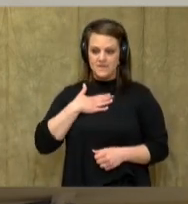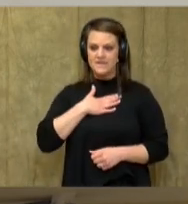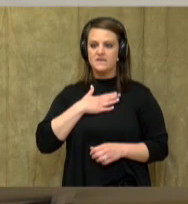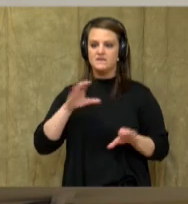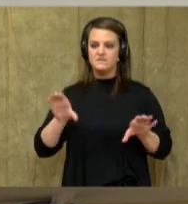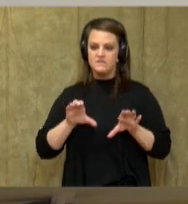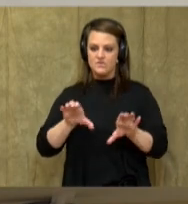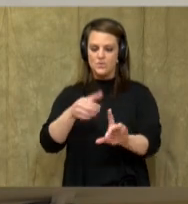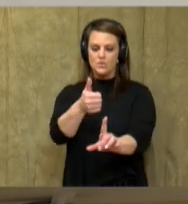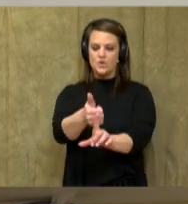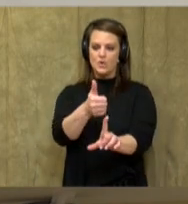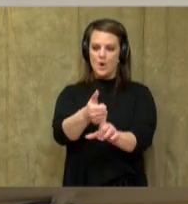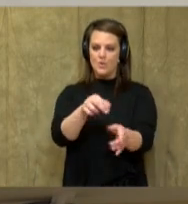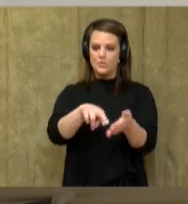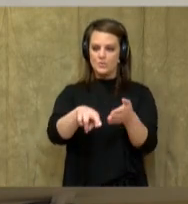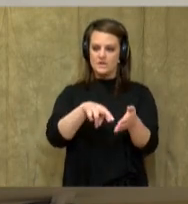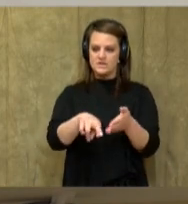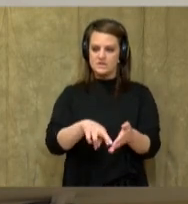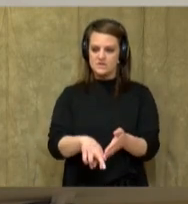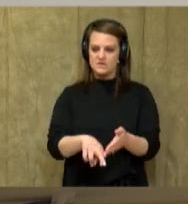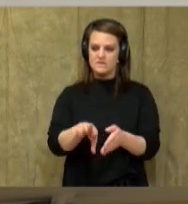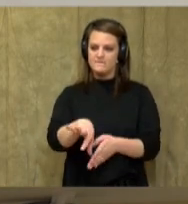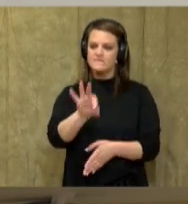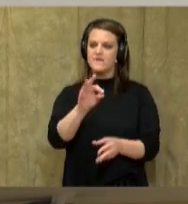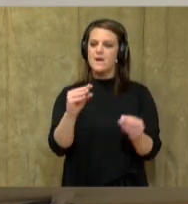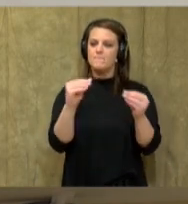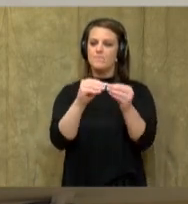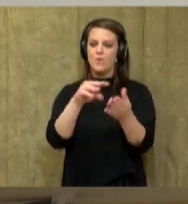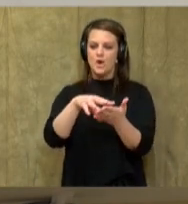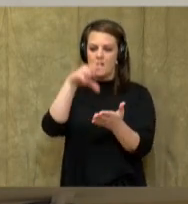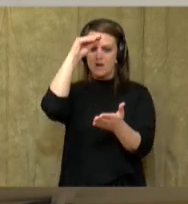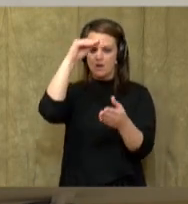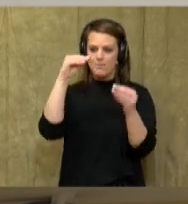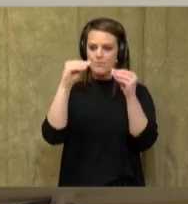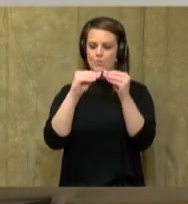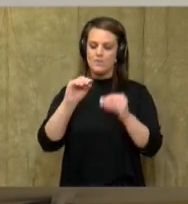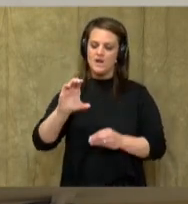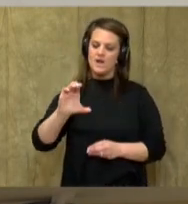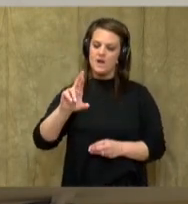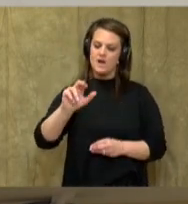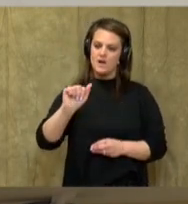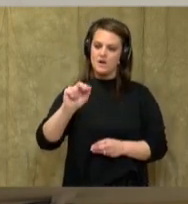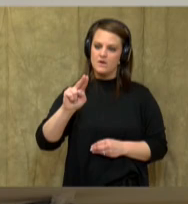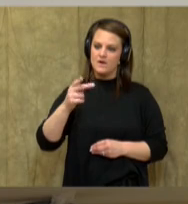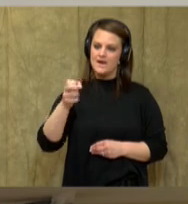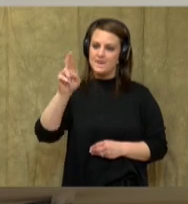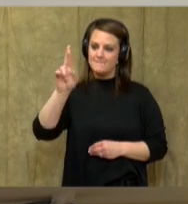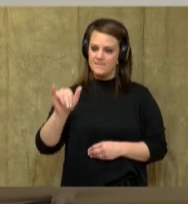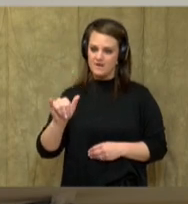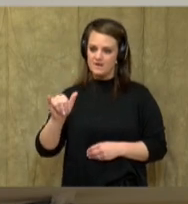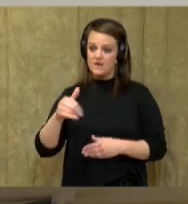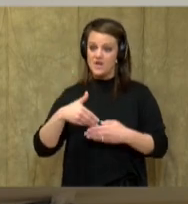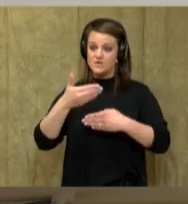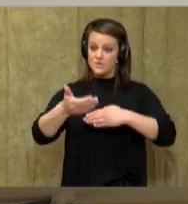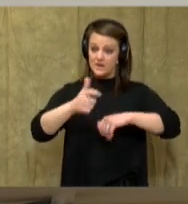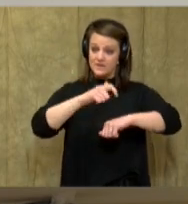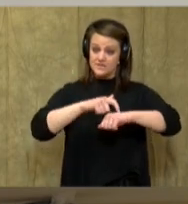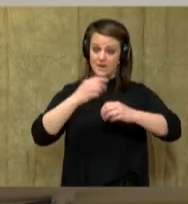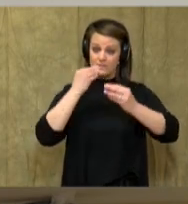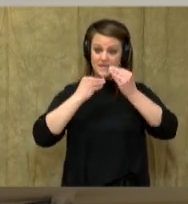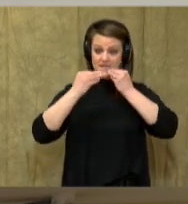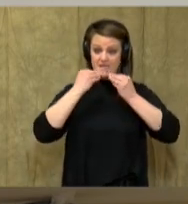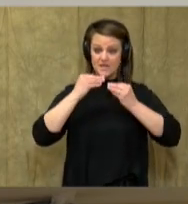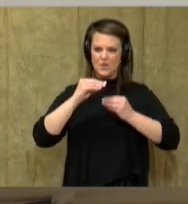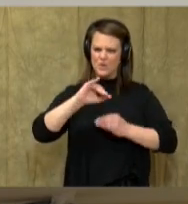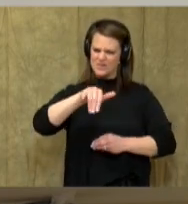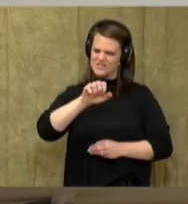your own research to find out more about the cranberry. So, that the next time you eat dried cranberries and trail mix or the